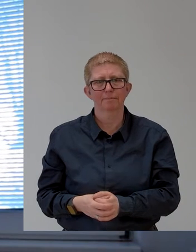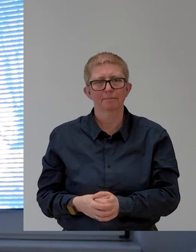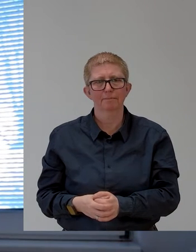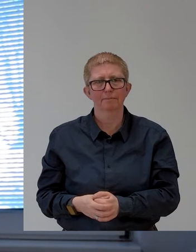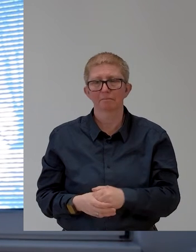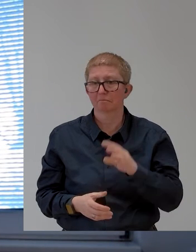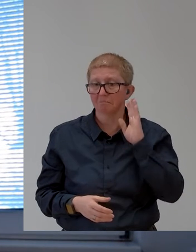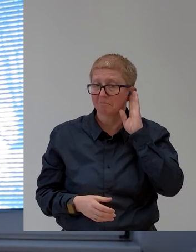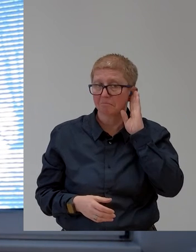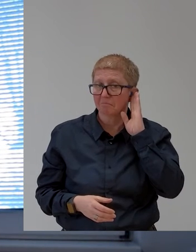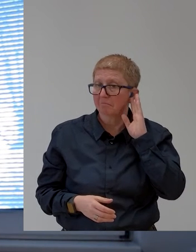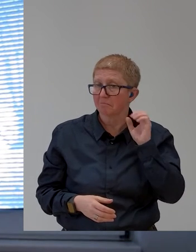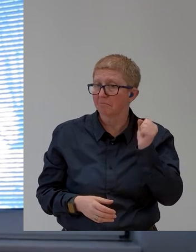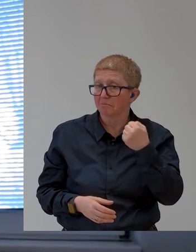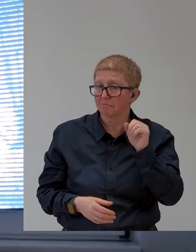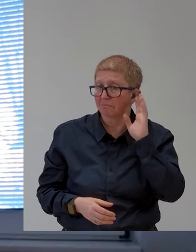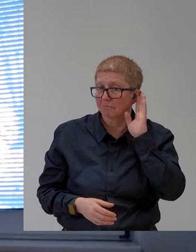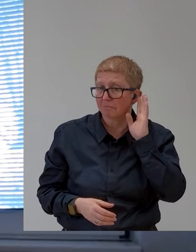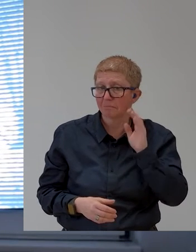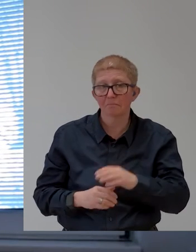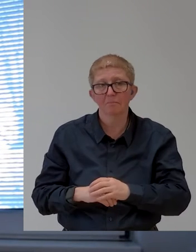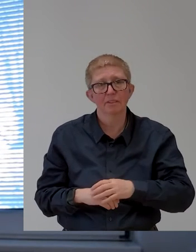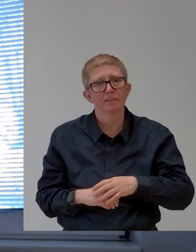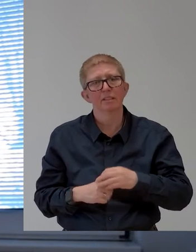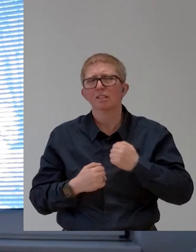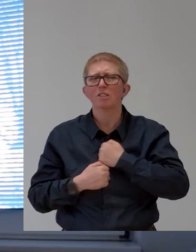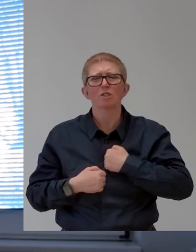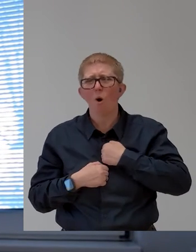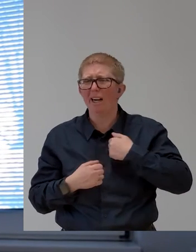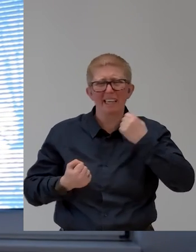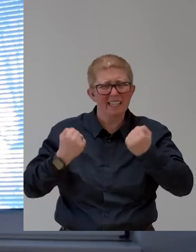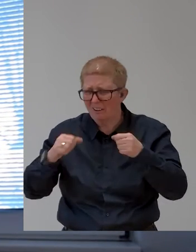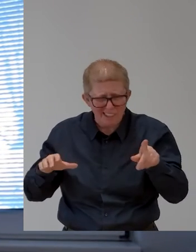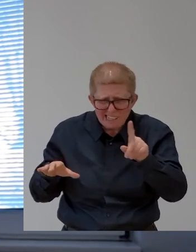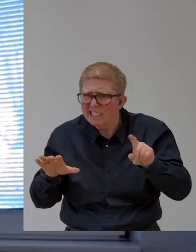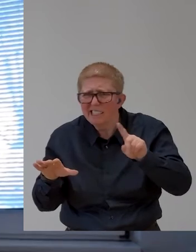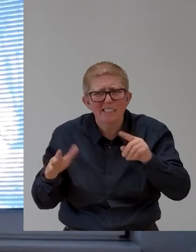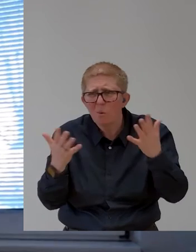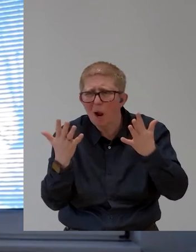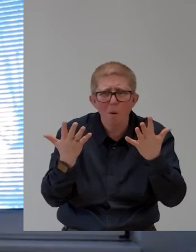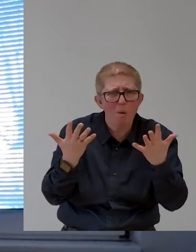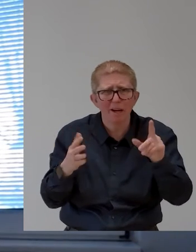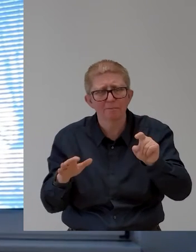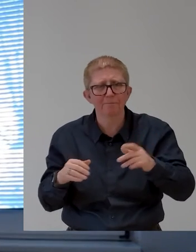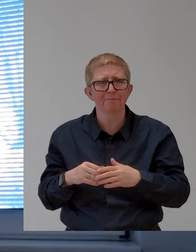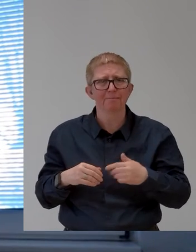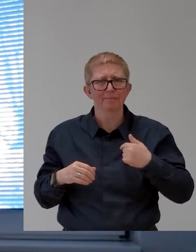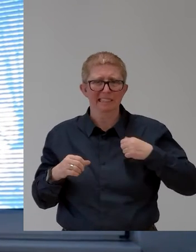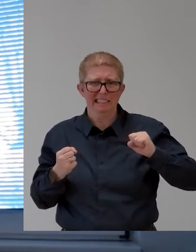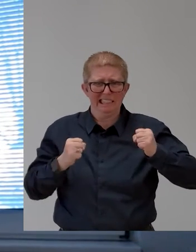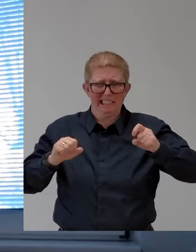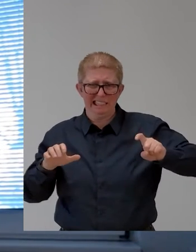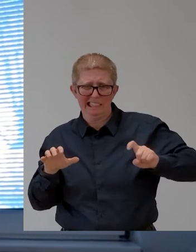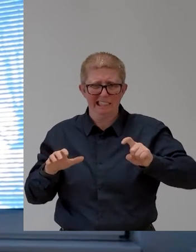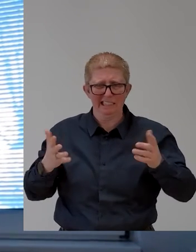Shadi, think you're still on mute. Sorry. Yeah, go ahead. Yeah, difficult for me to find the button sometimes with my limited mobility. Yeah, that's